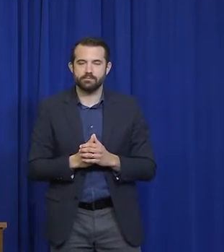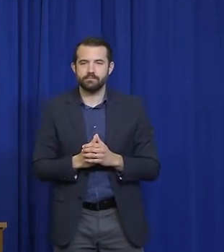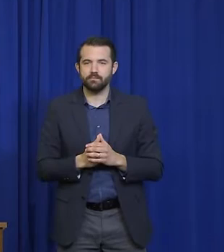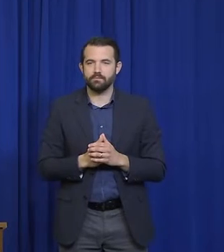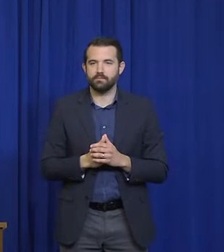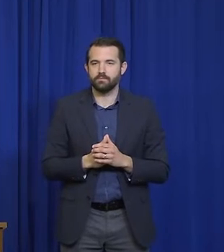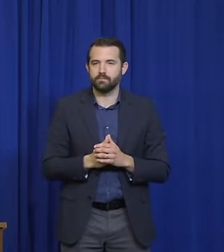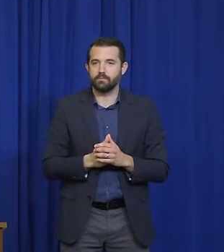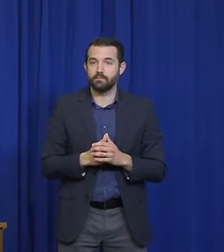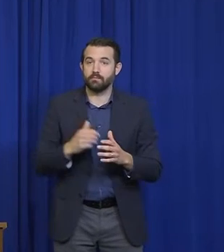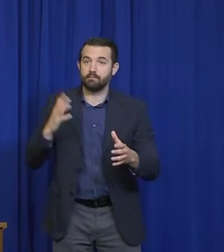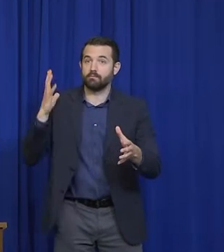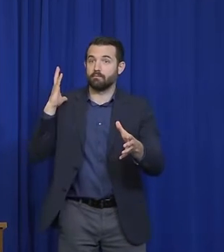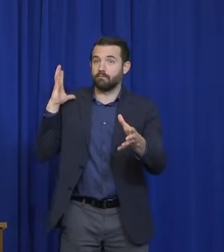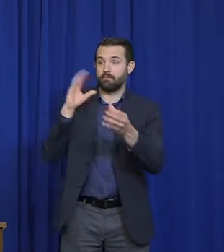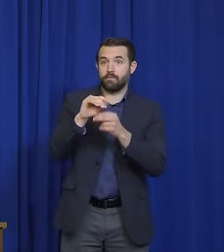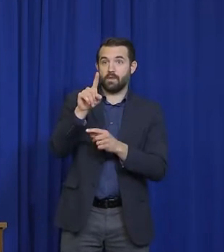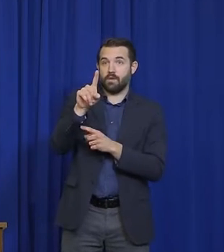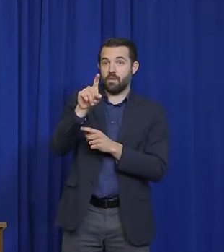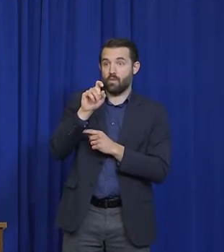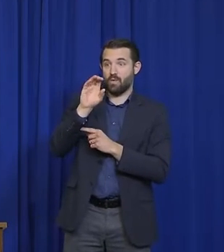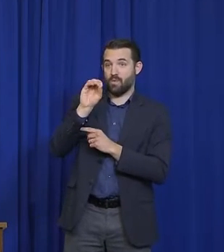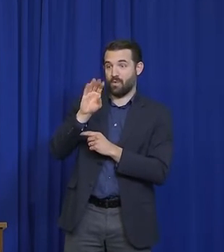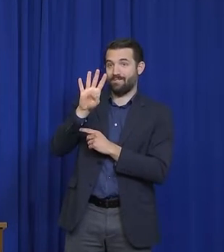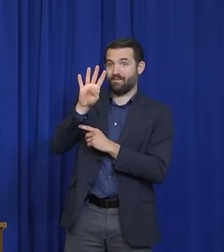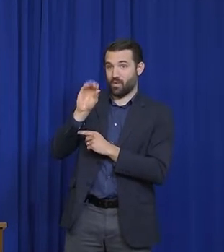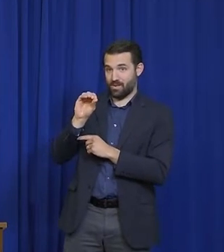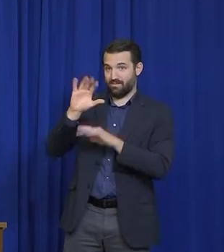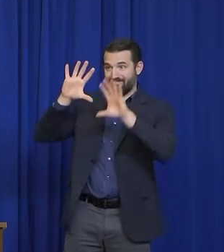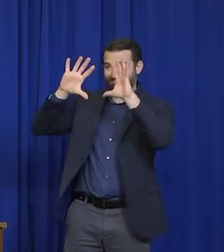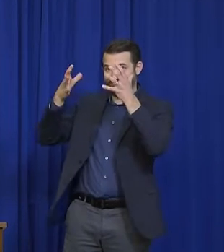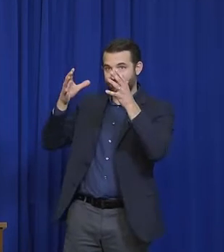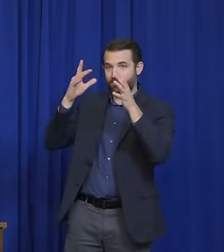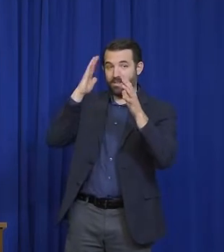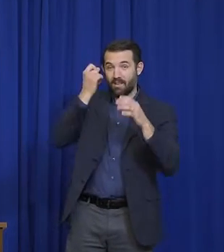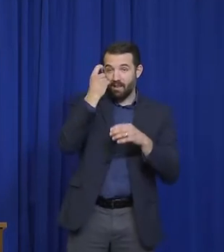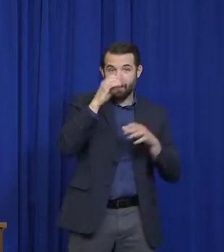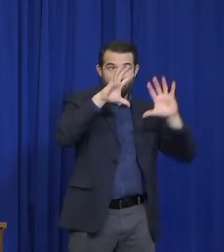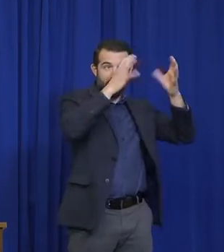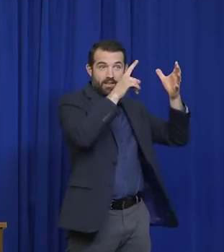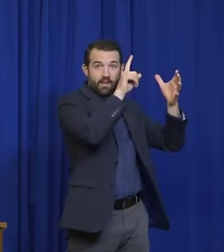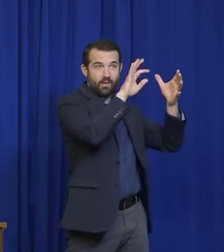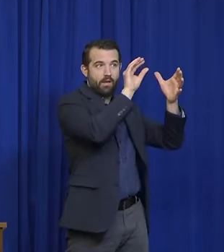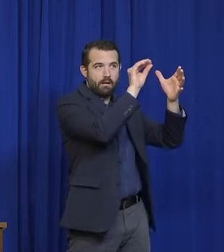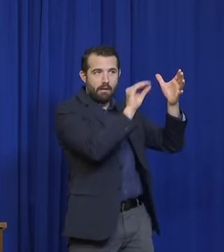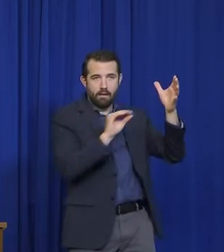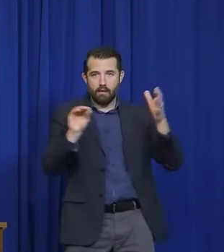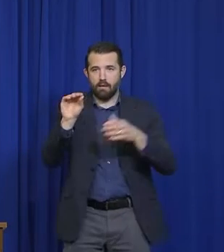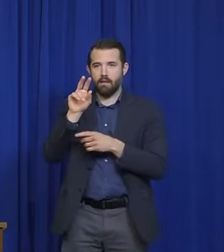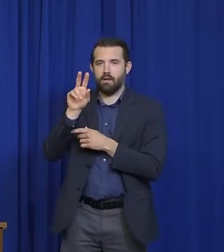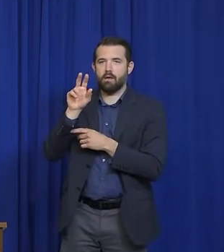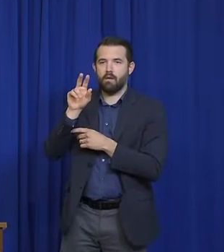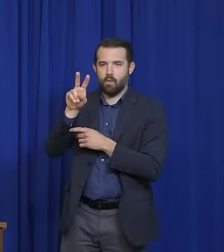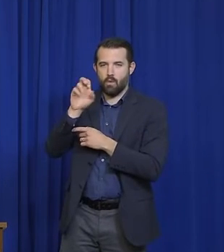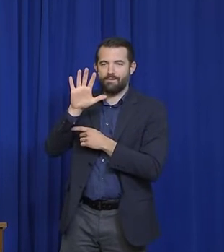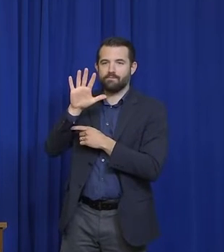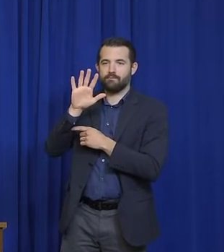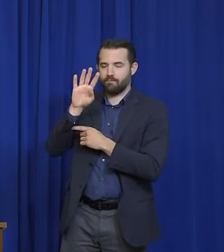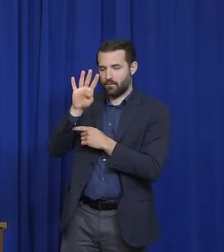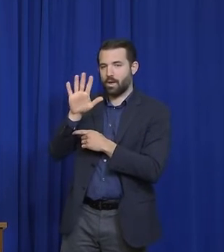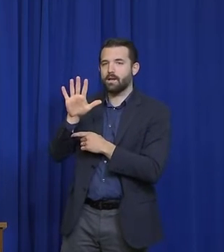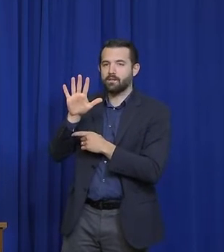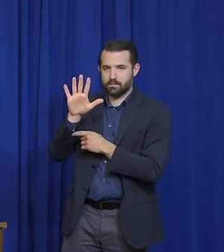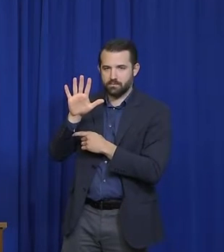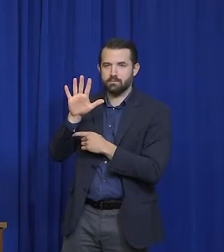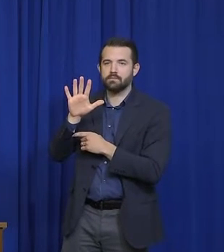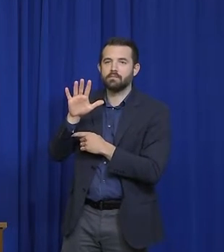,040 cases, 245 are health care workers. And I'd again like to thank each and every health care worker